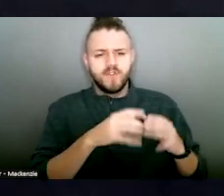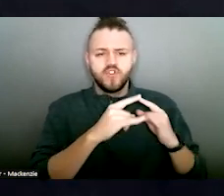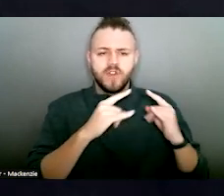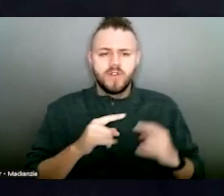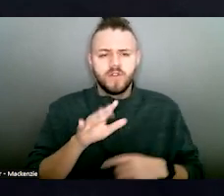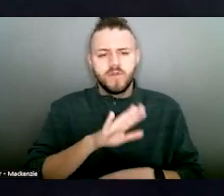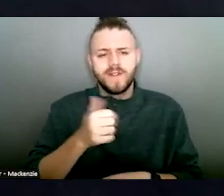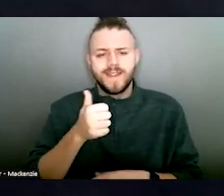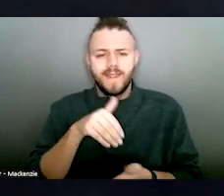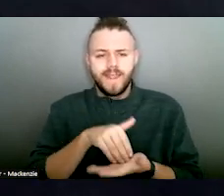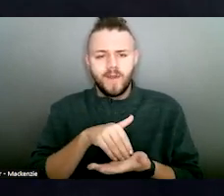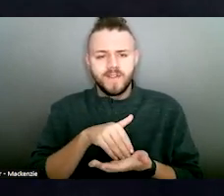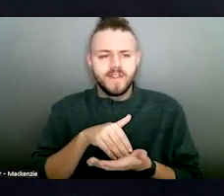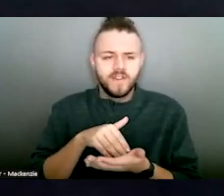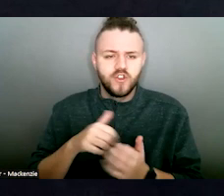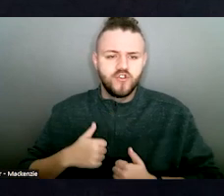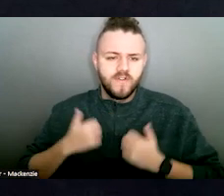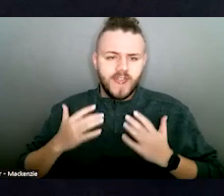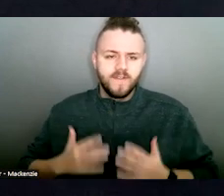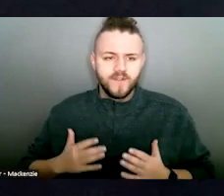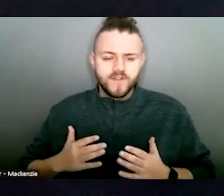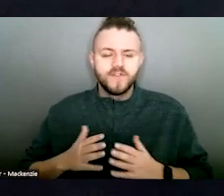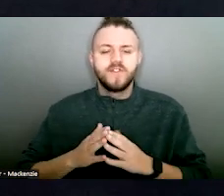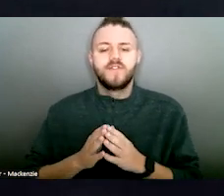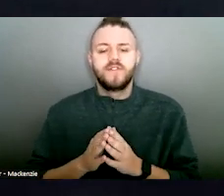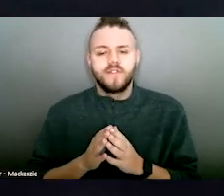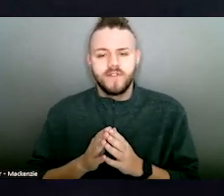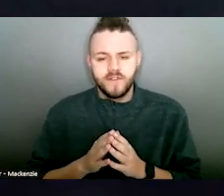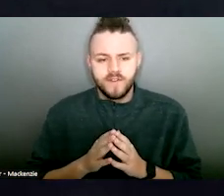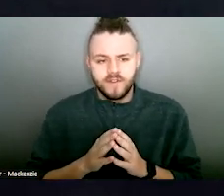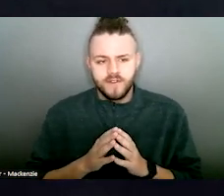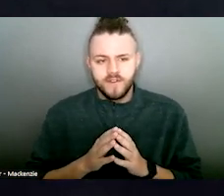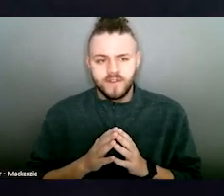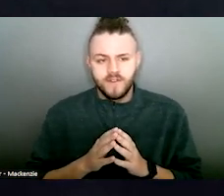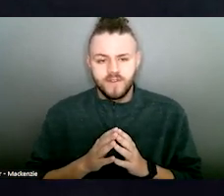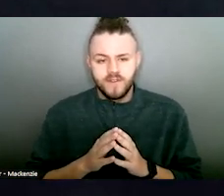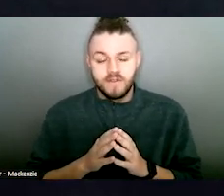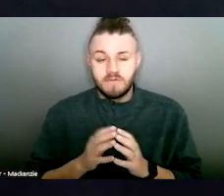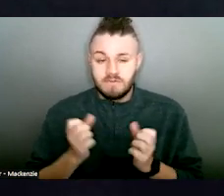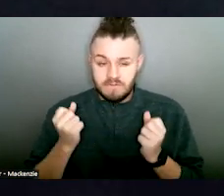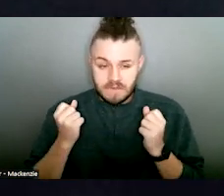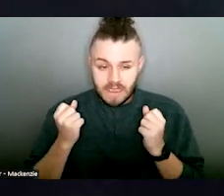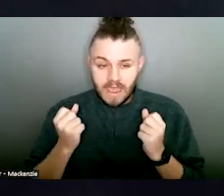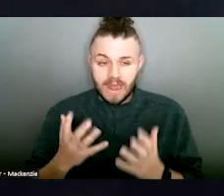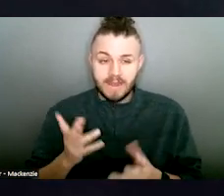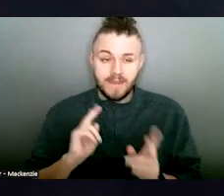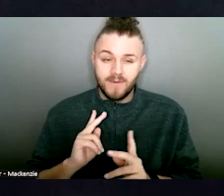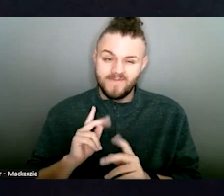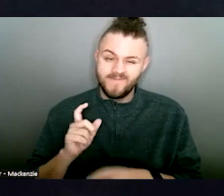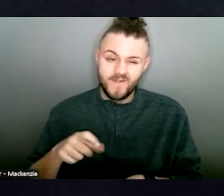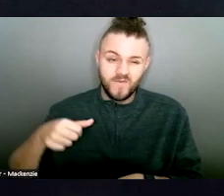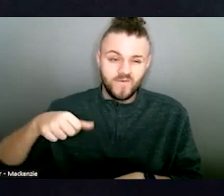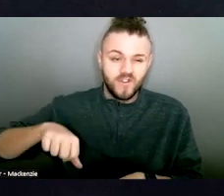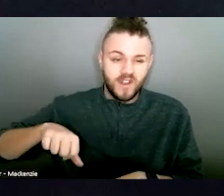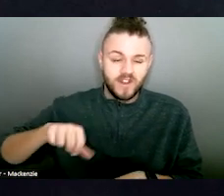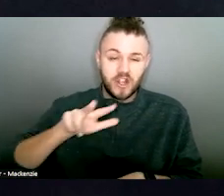but nearly 6,000 of them were turned away. That's about 36% of